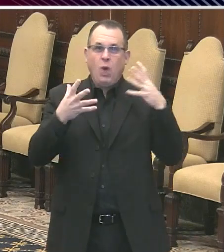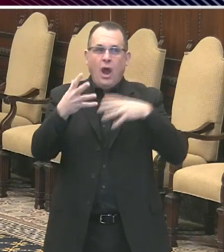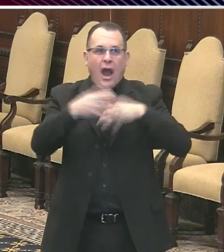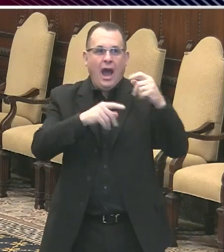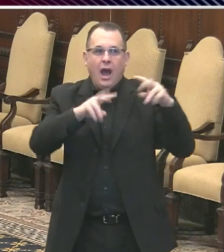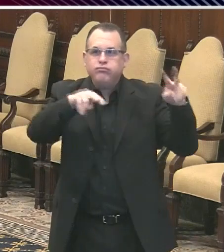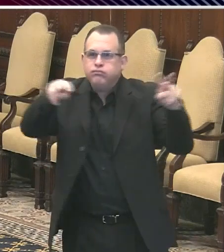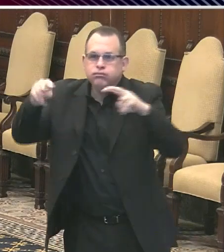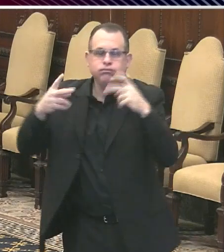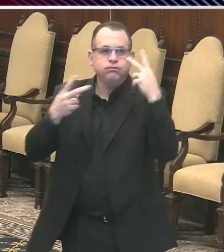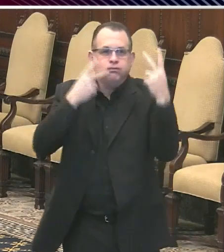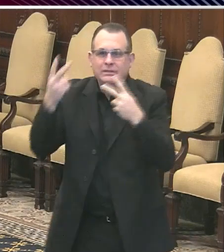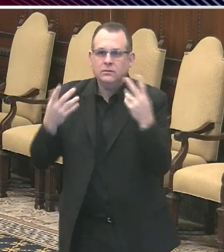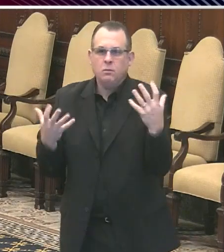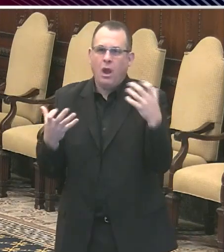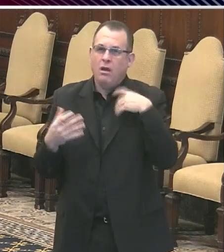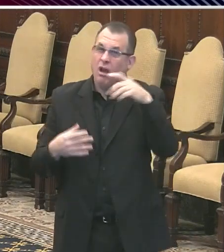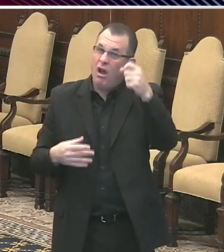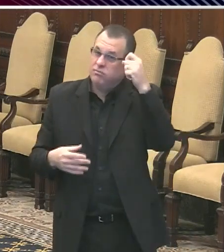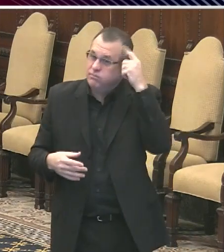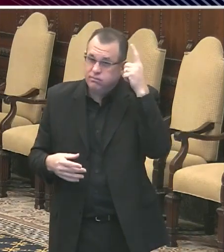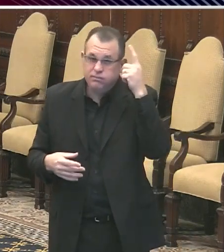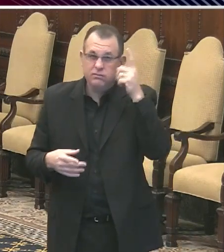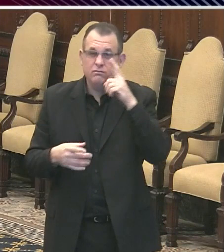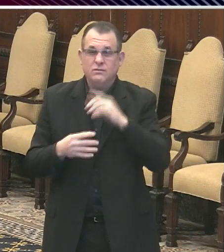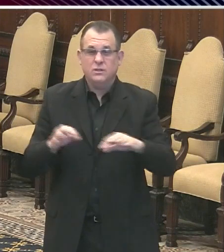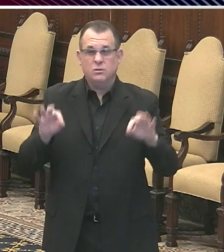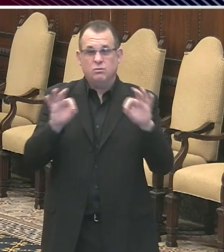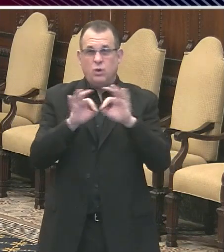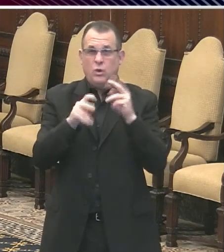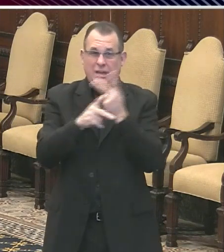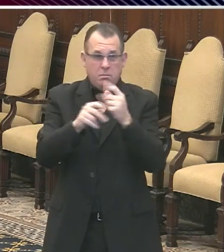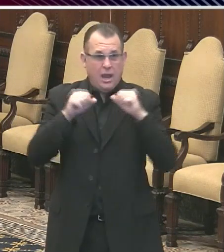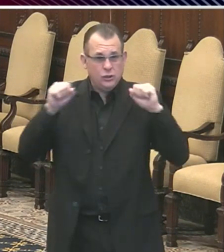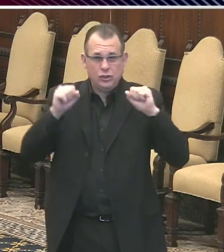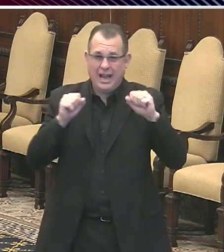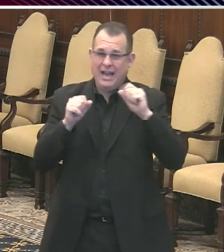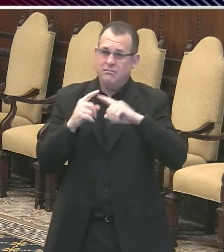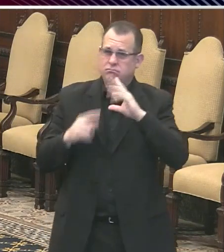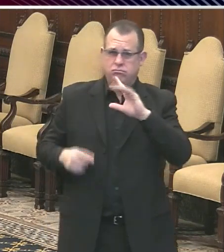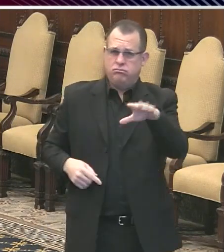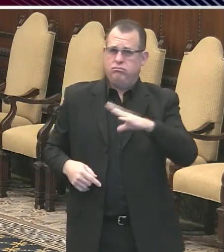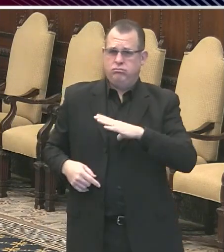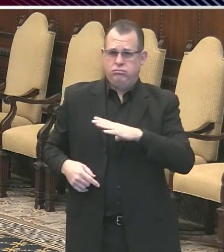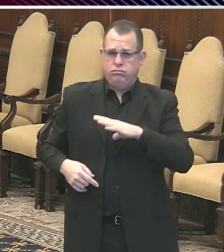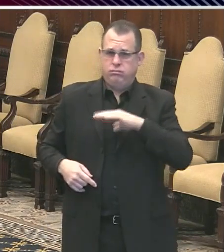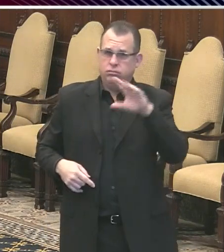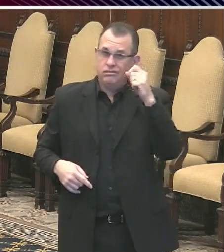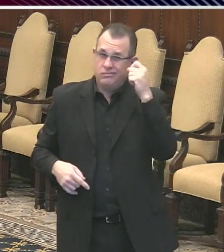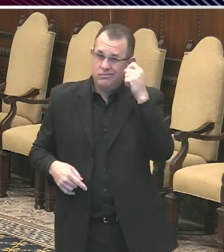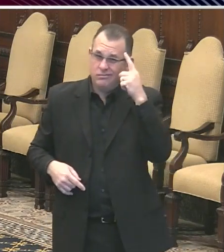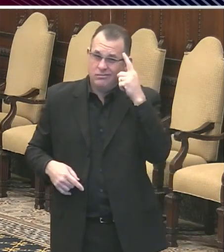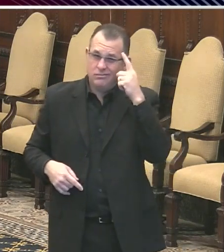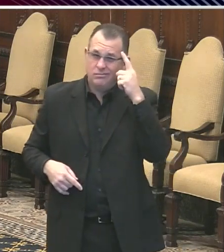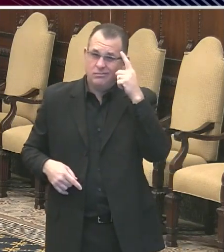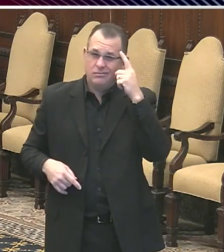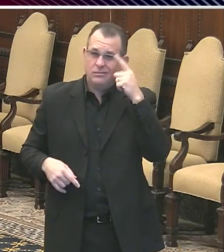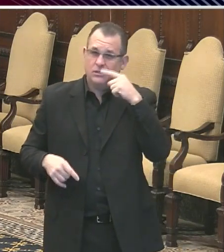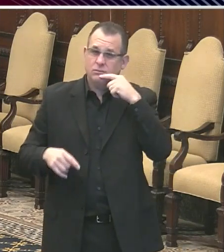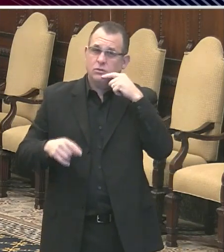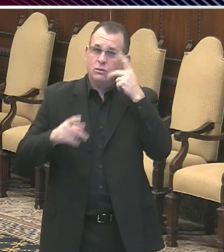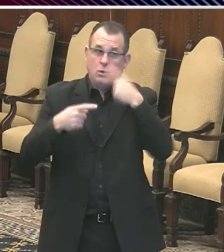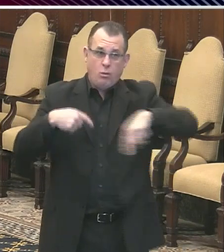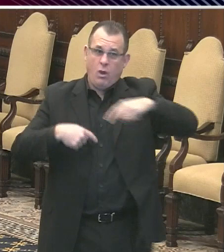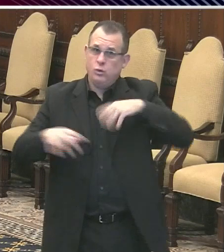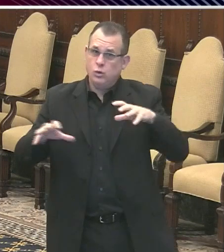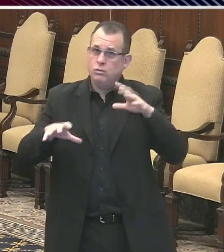is important for our overall well-being. But I need Philadelphians to hear me out. You've been doing a terrific job staying home for over a month now.